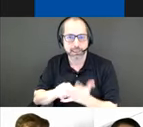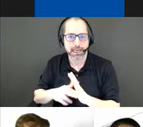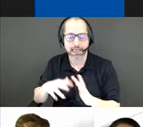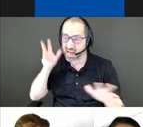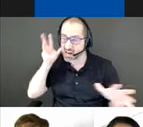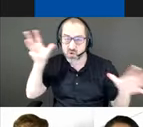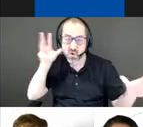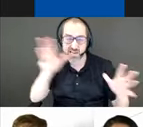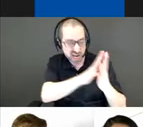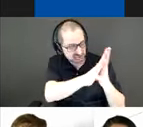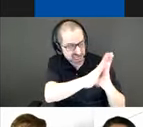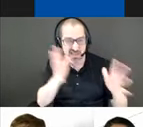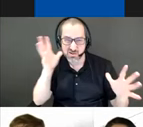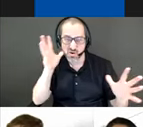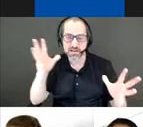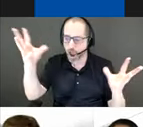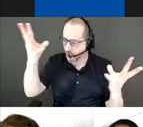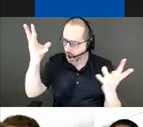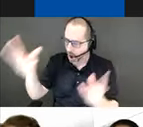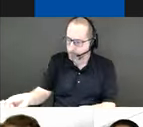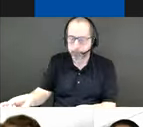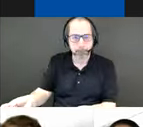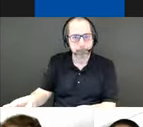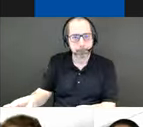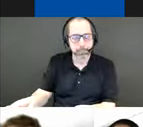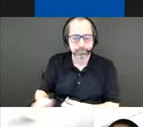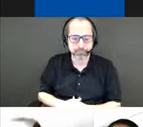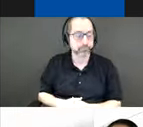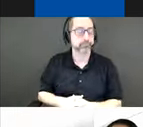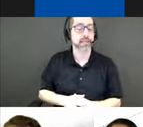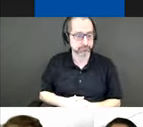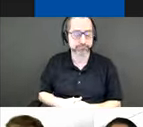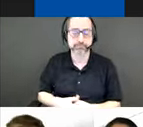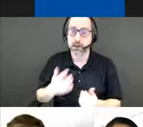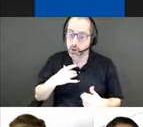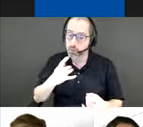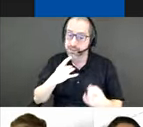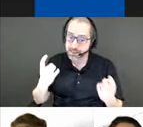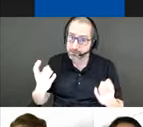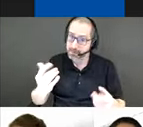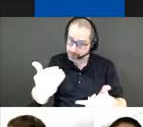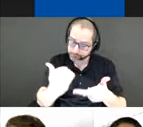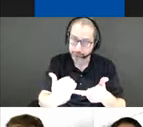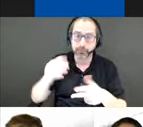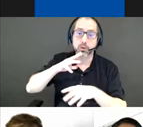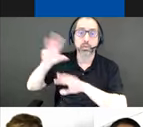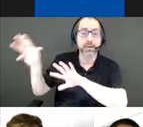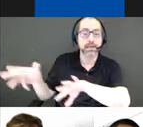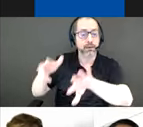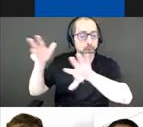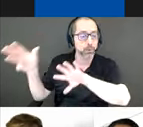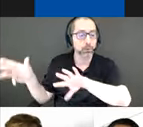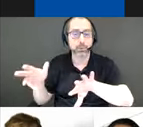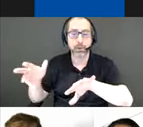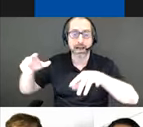Now, contrasting the solidity of the waveforms, we celebrate the movement of the wind through sound, with wind chimes that are